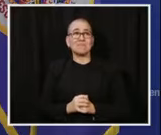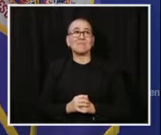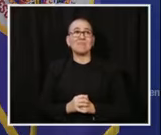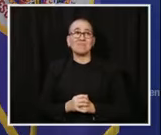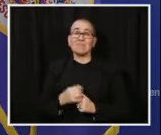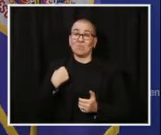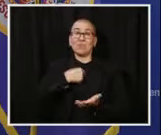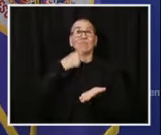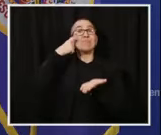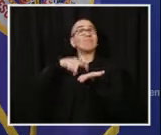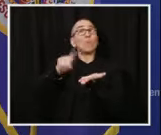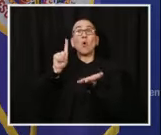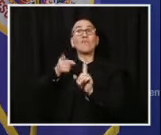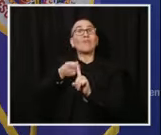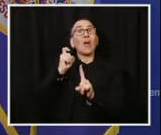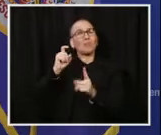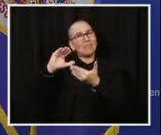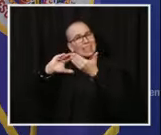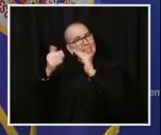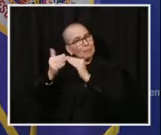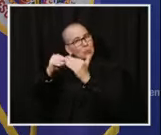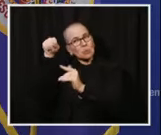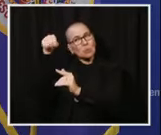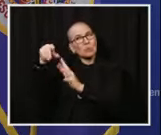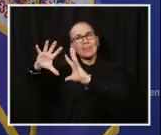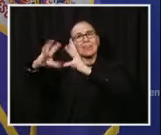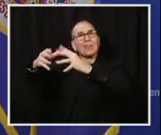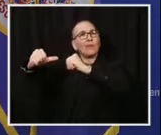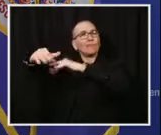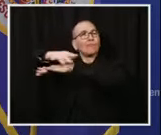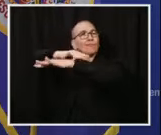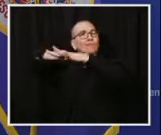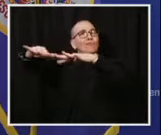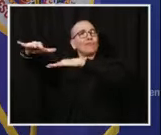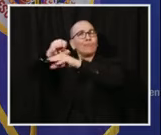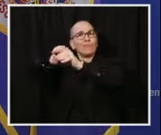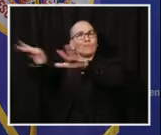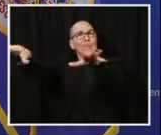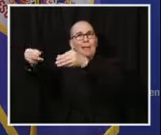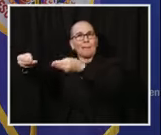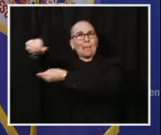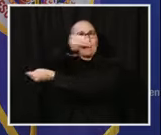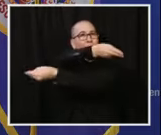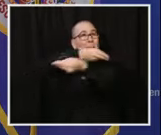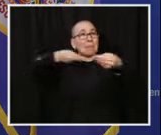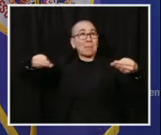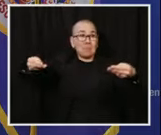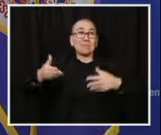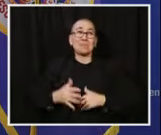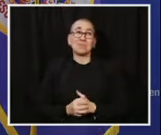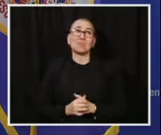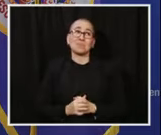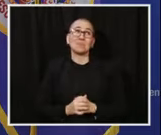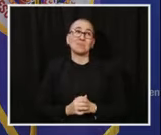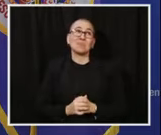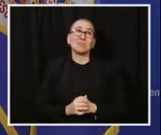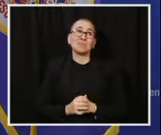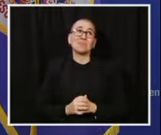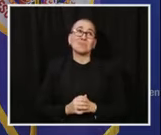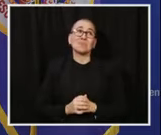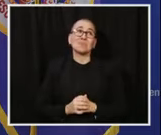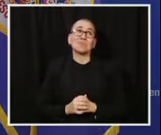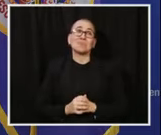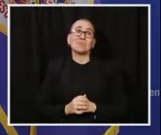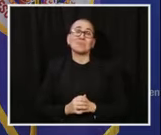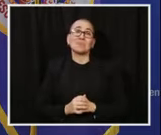facilities that care for some of our most vulnerable Minnesotans. And unfortunately, what this has meant directly is that due to